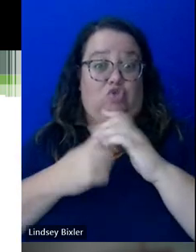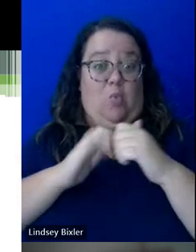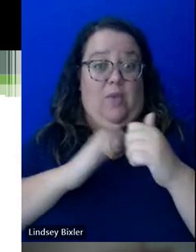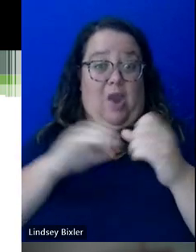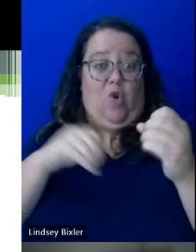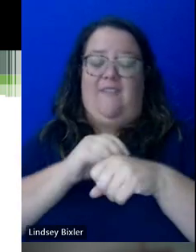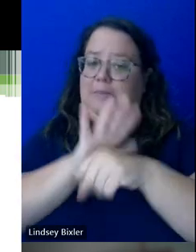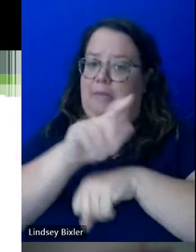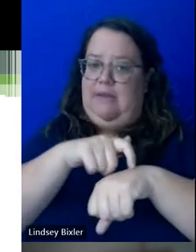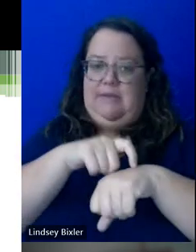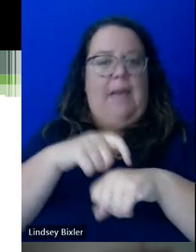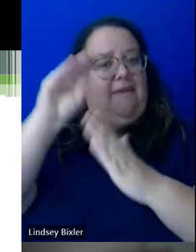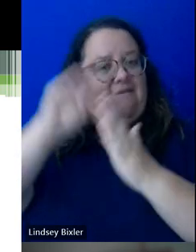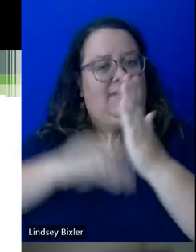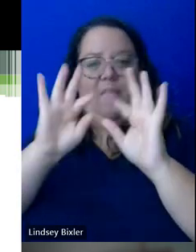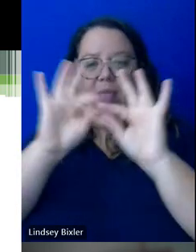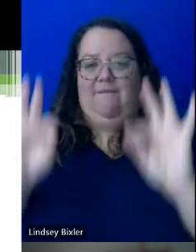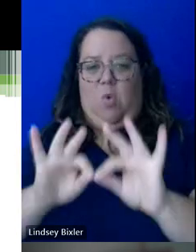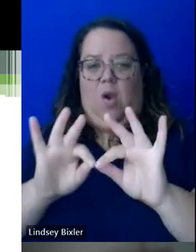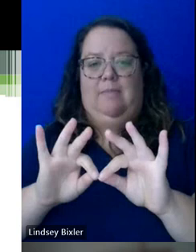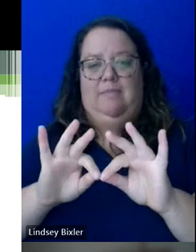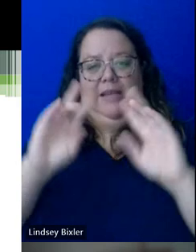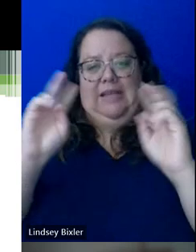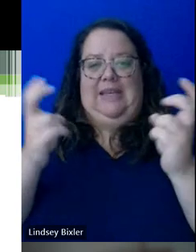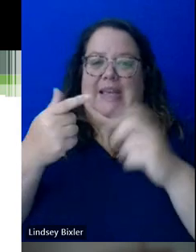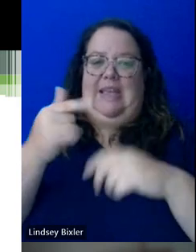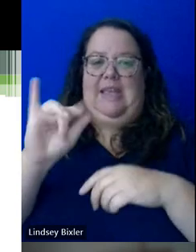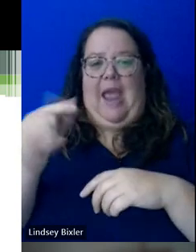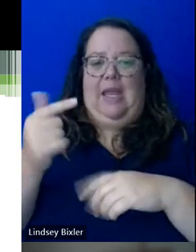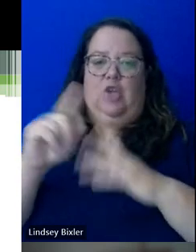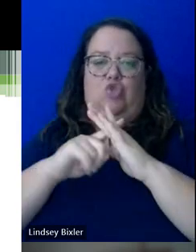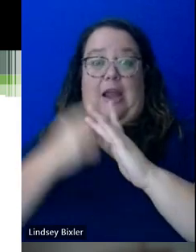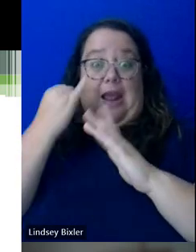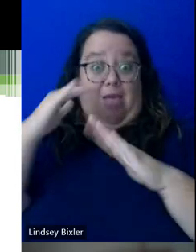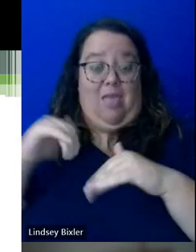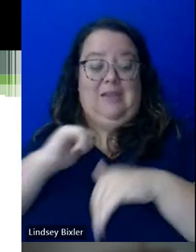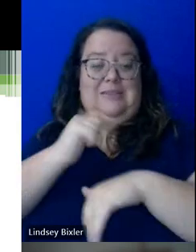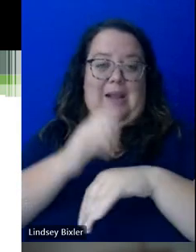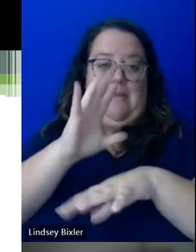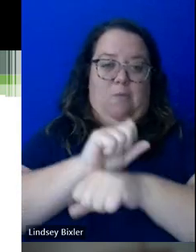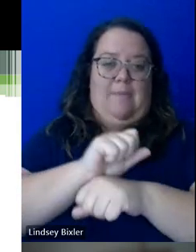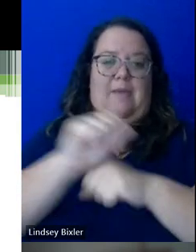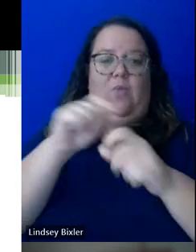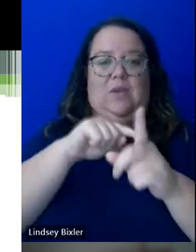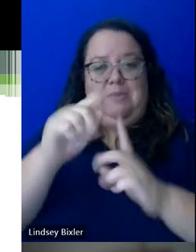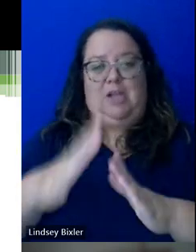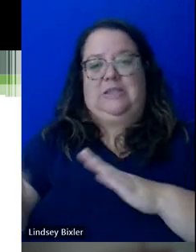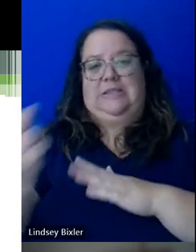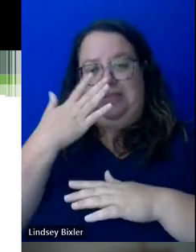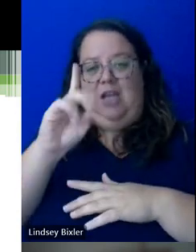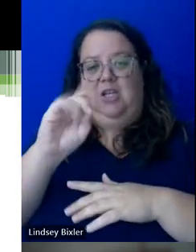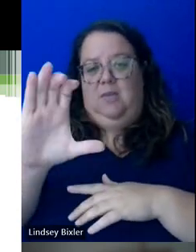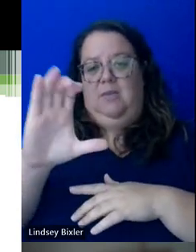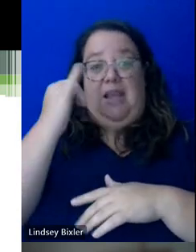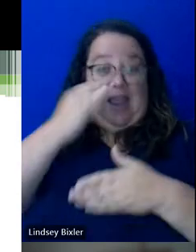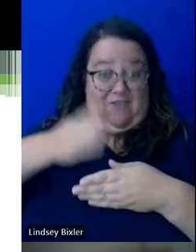plenty of time, fill out that getting started form. If you haven't yet, set up an appointment with a specialist, send in documentation. If you get that